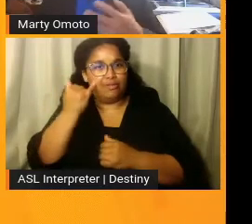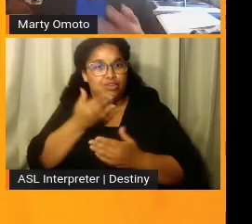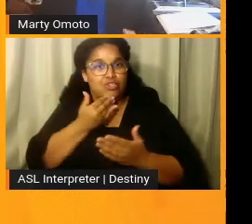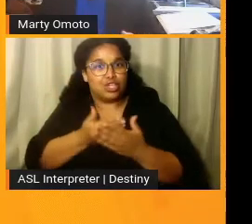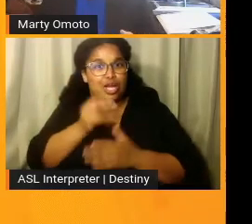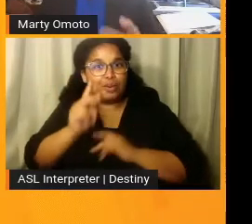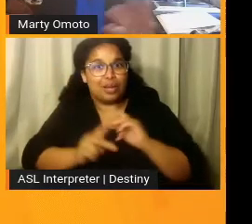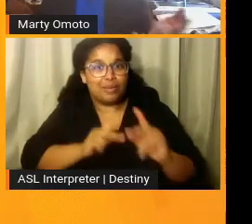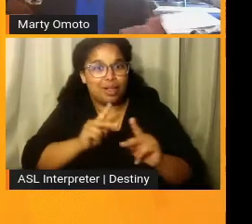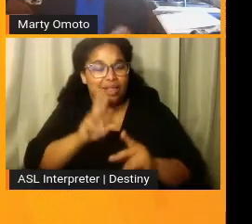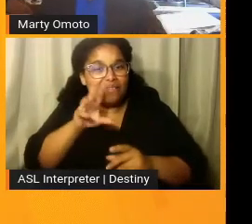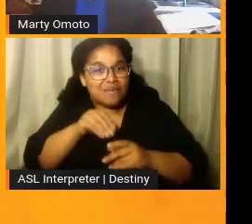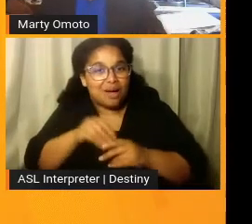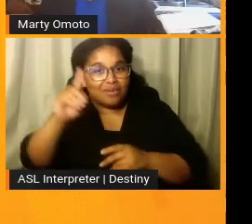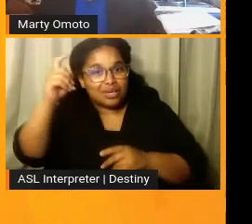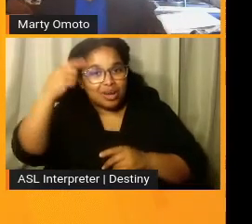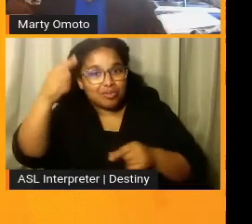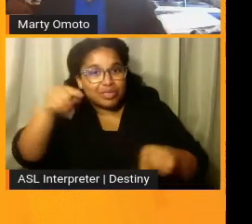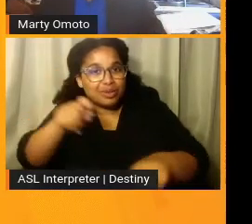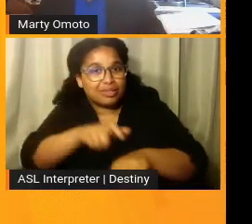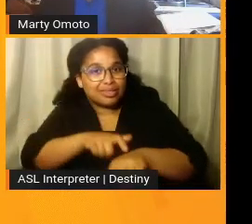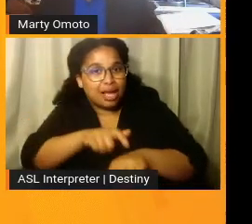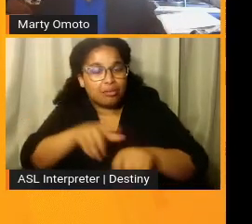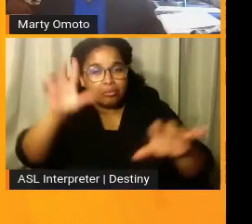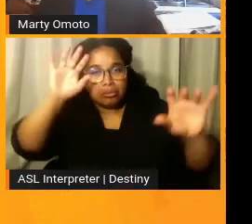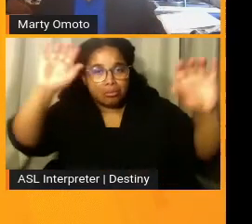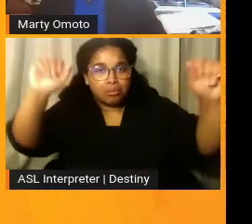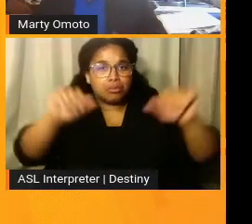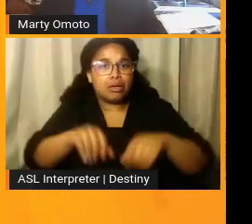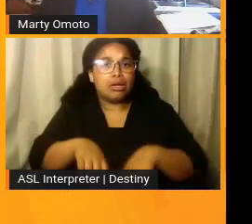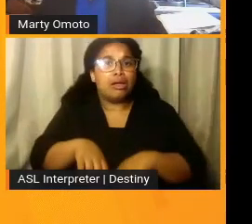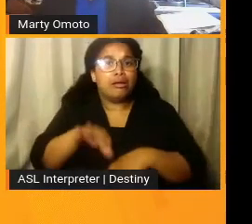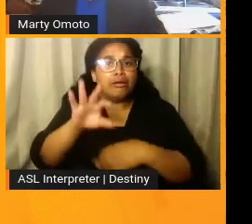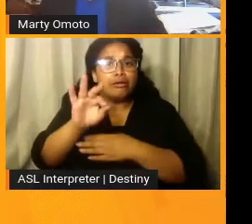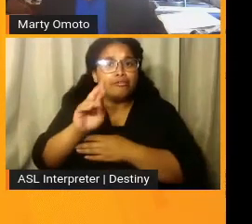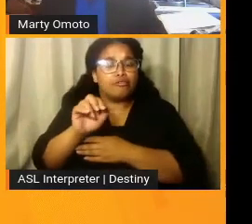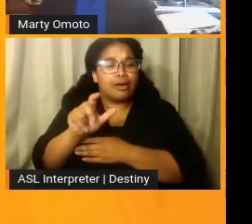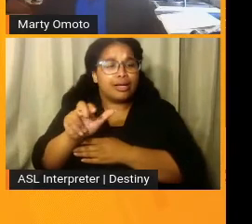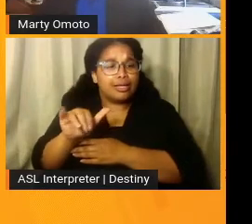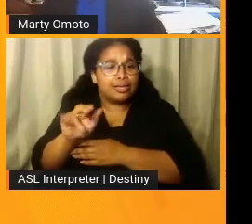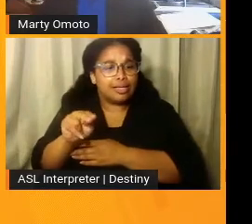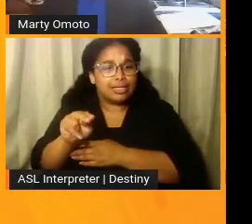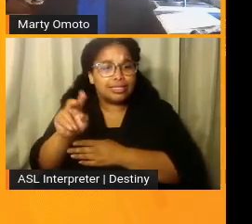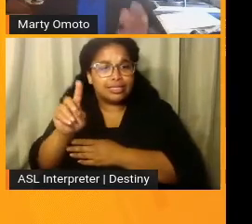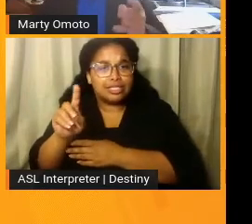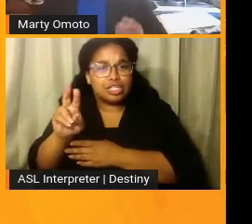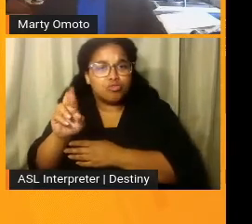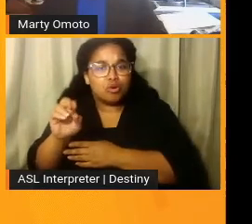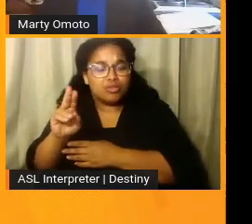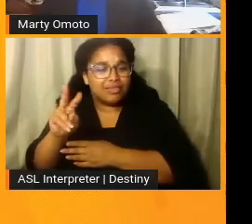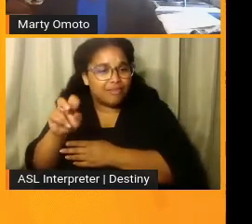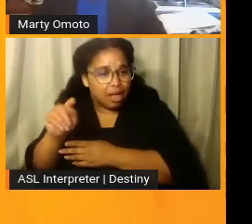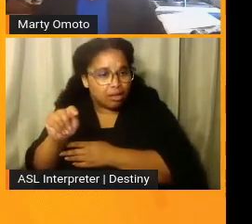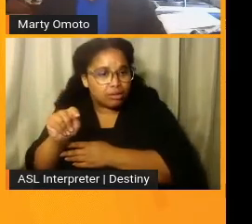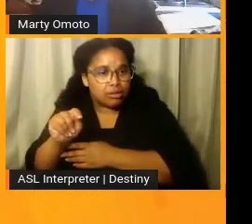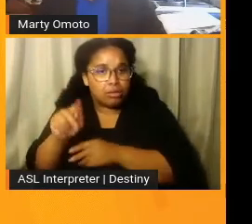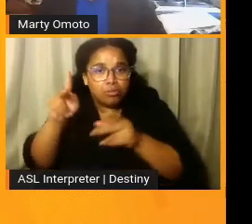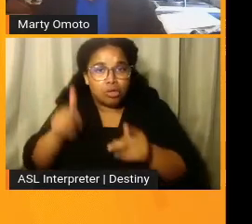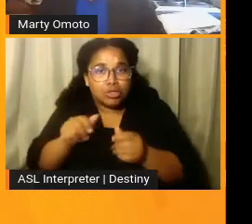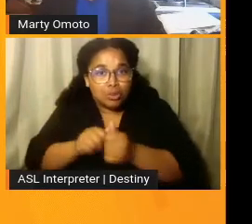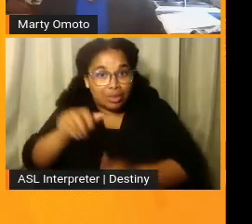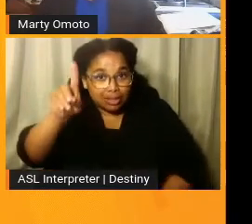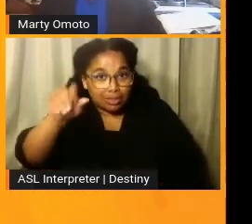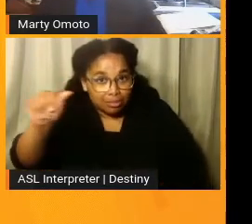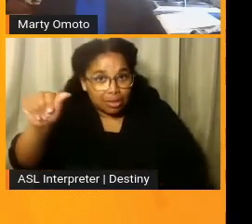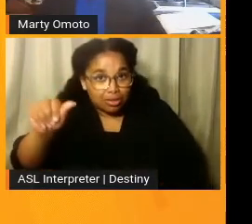in government at the time, uh, the president was Franklin Roosevelt, who I remind people, uh, was a person with disabilities